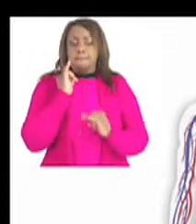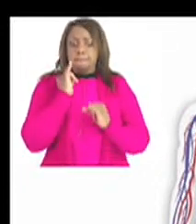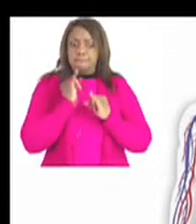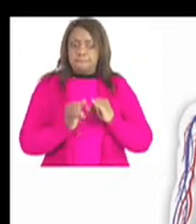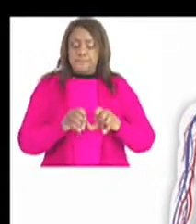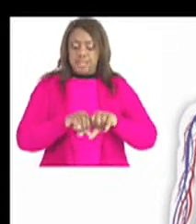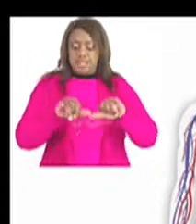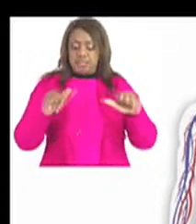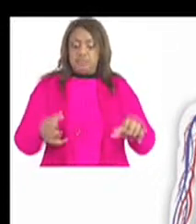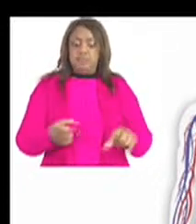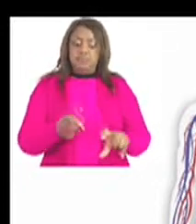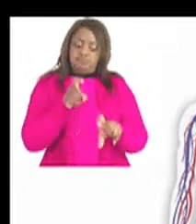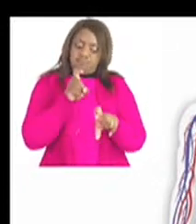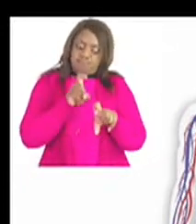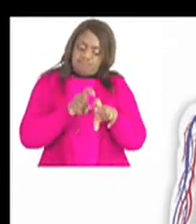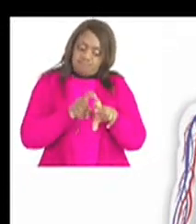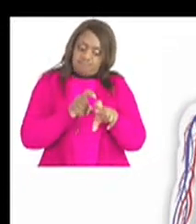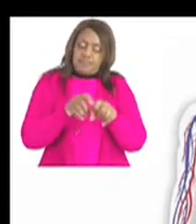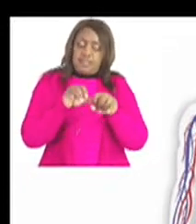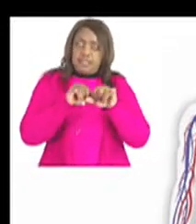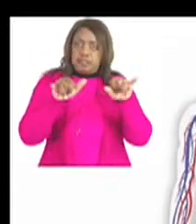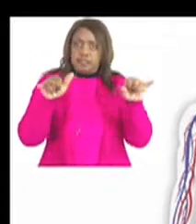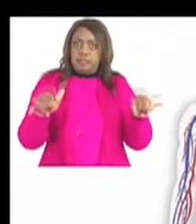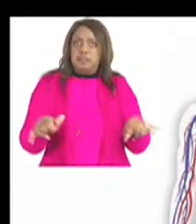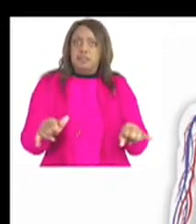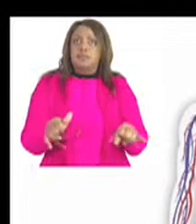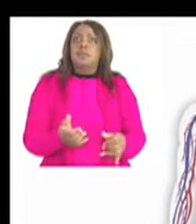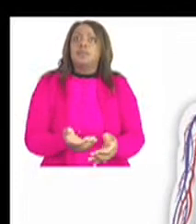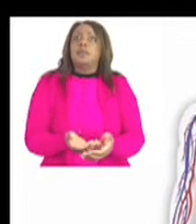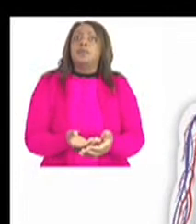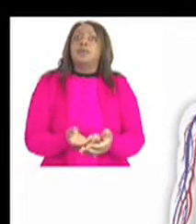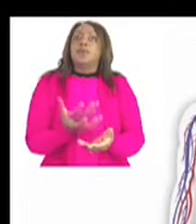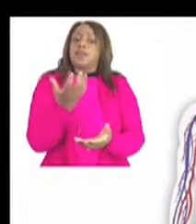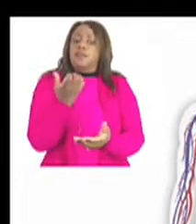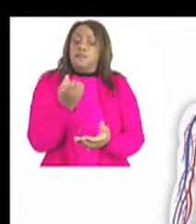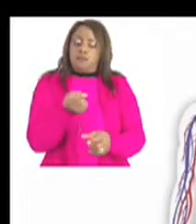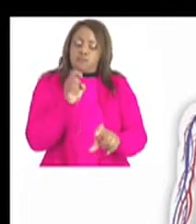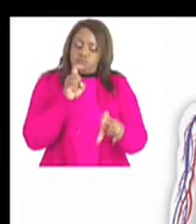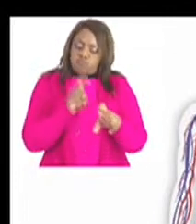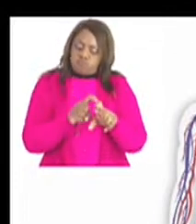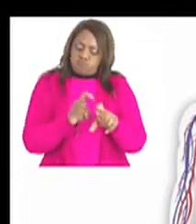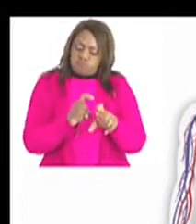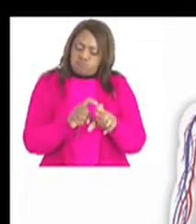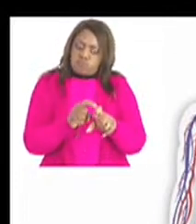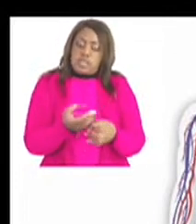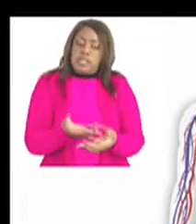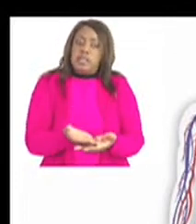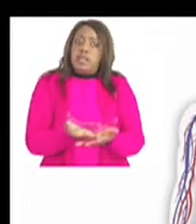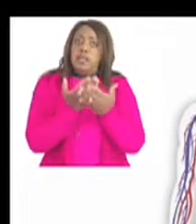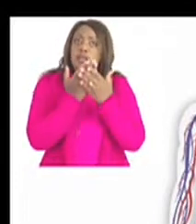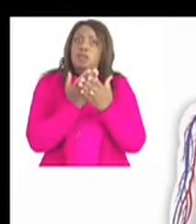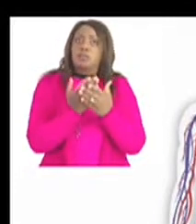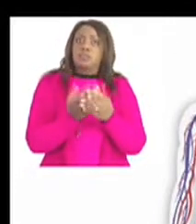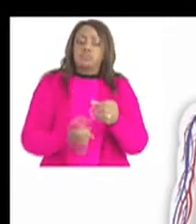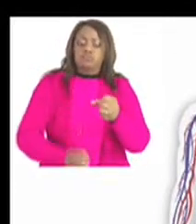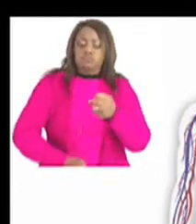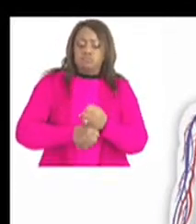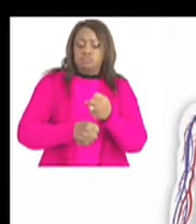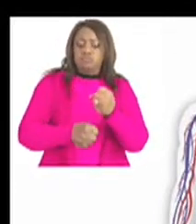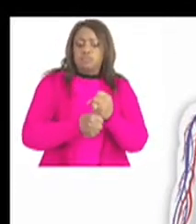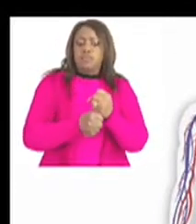or a skeleton system it is made up of bones which helps you to move